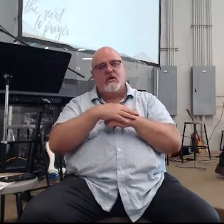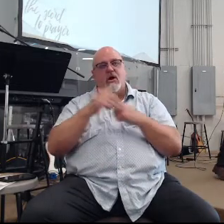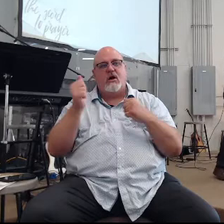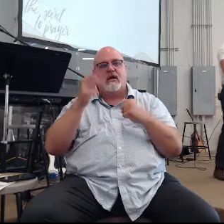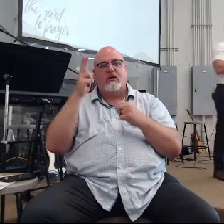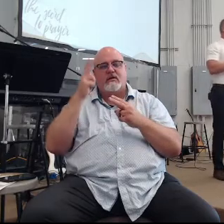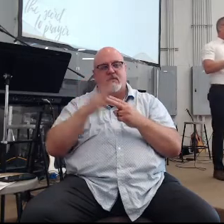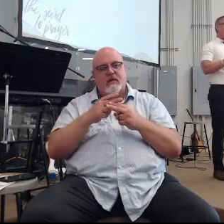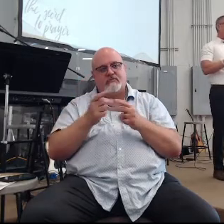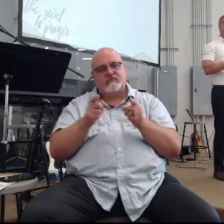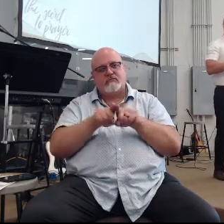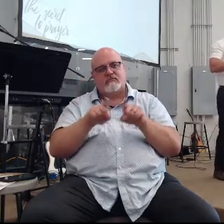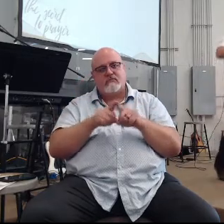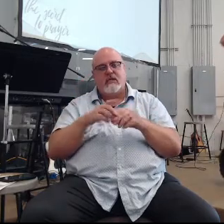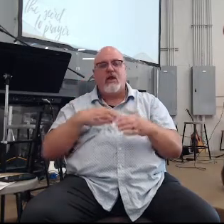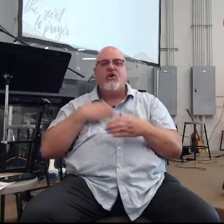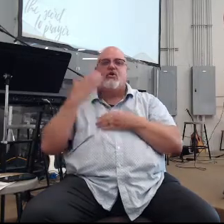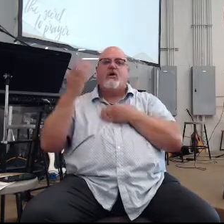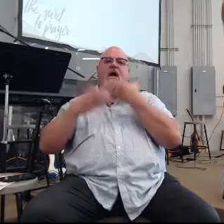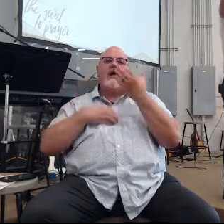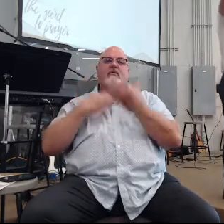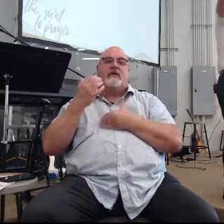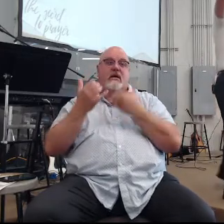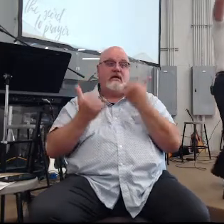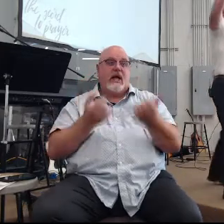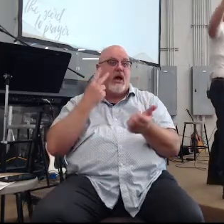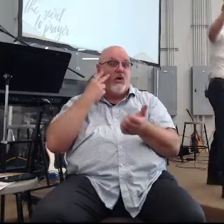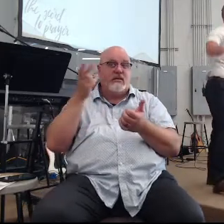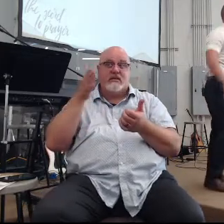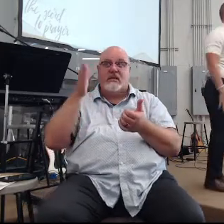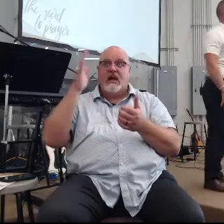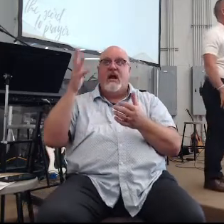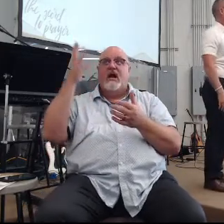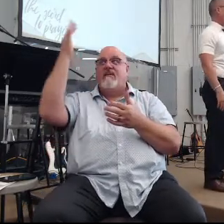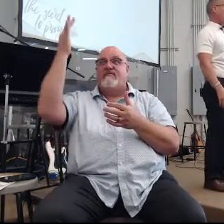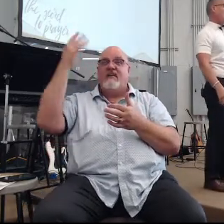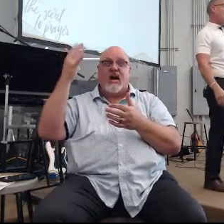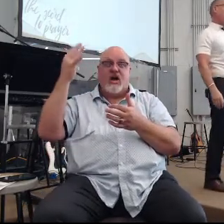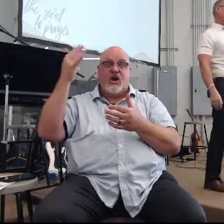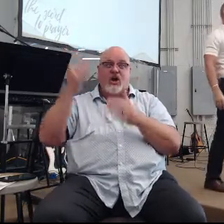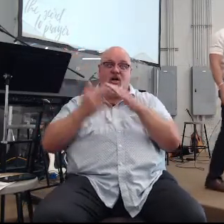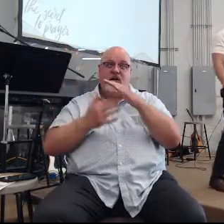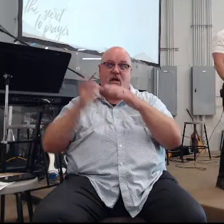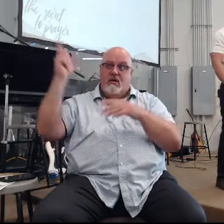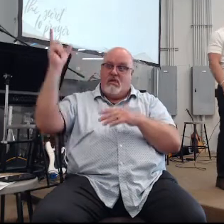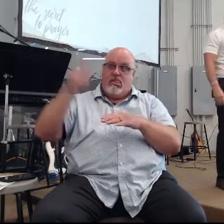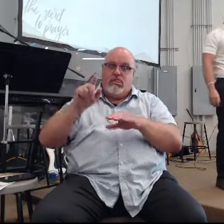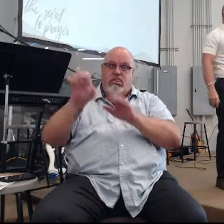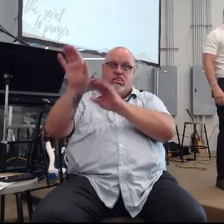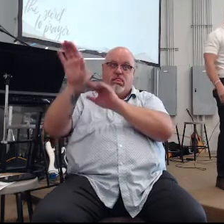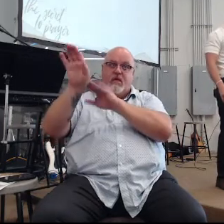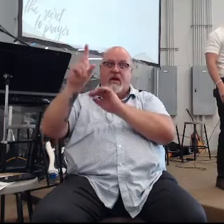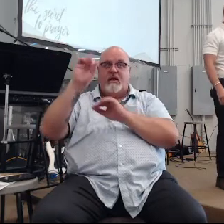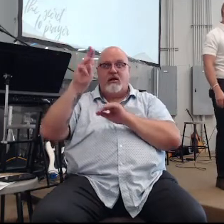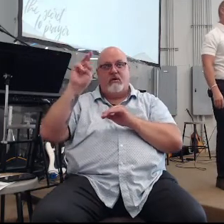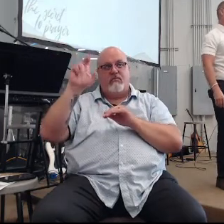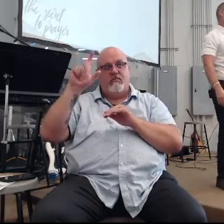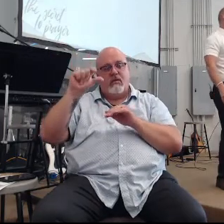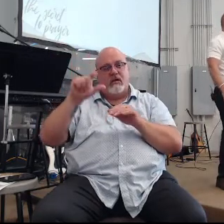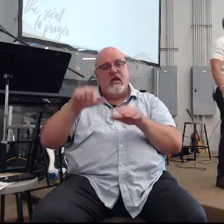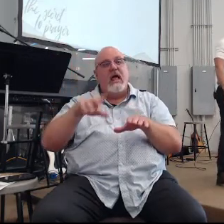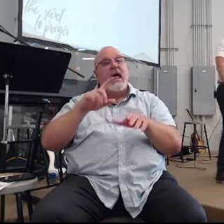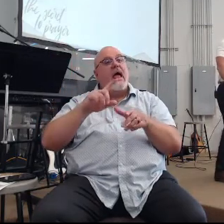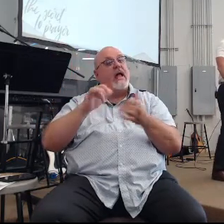his name but it's also crying out to him so now he has seen God bring fire down on Mount Carmel he has seen God while he's praying